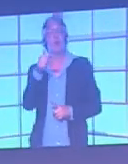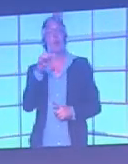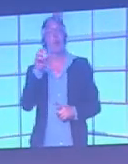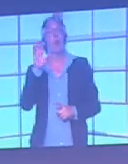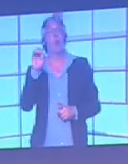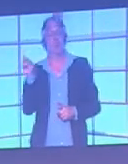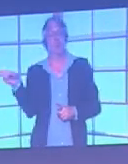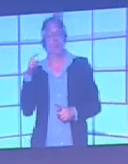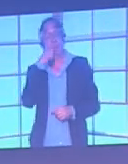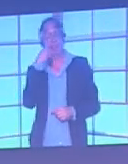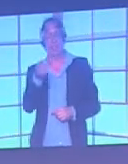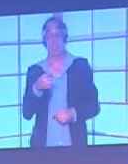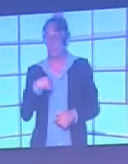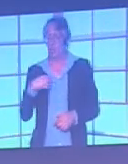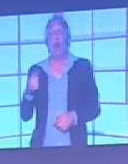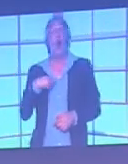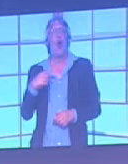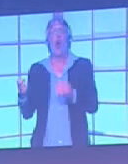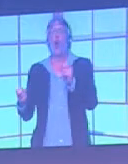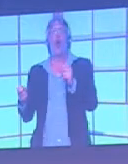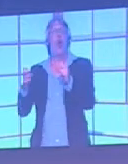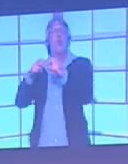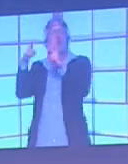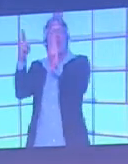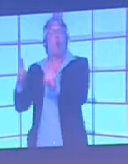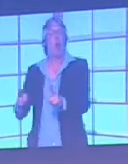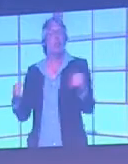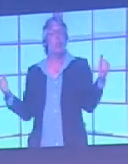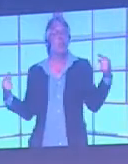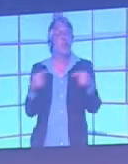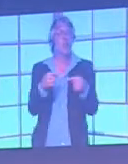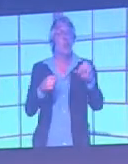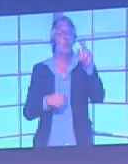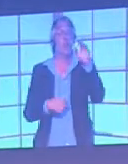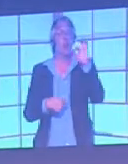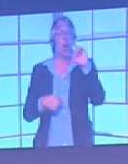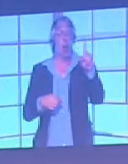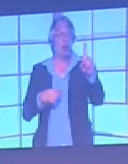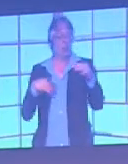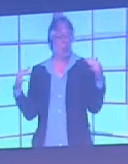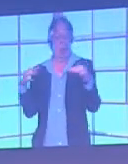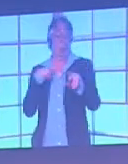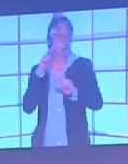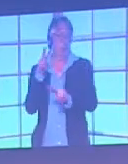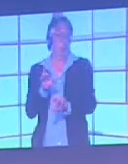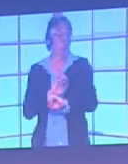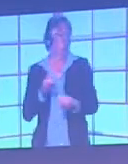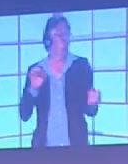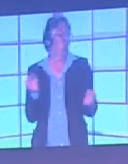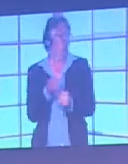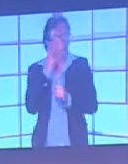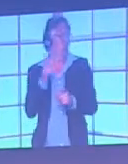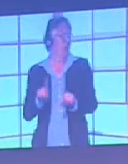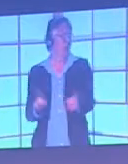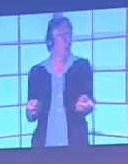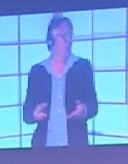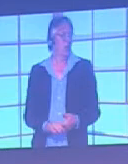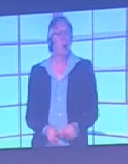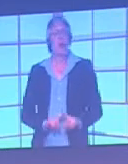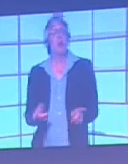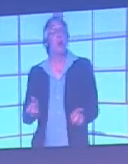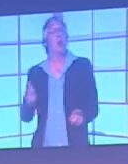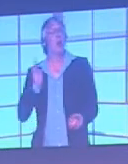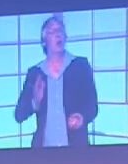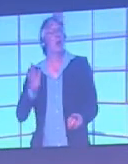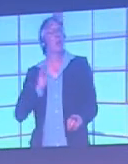I refuse to watch Newcastle against Sunderland because I can't tell who's who. But, having spoken to the Premier League a couple of weeks ago, I can